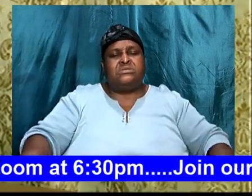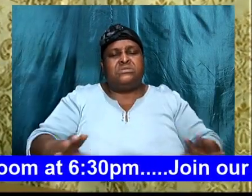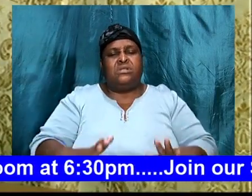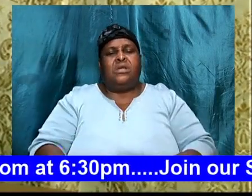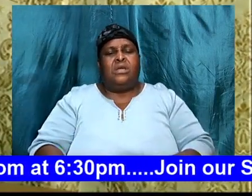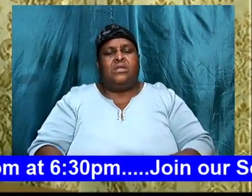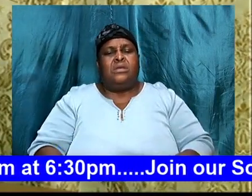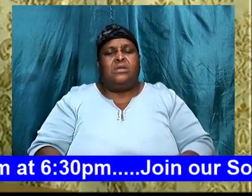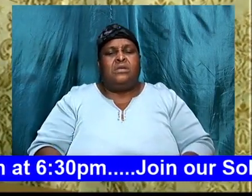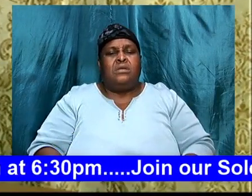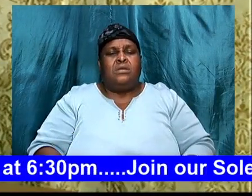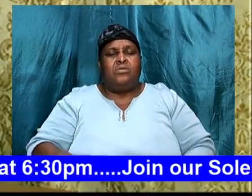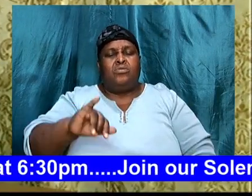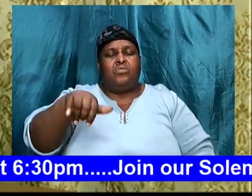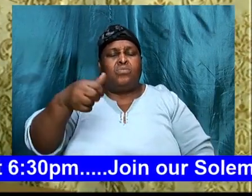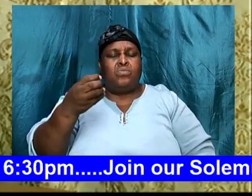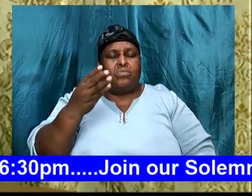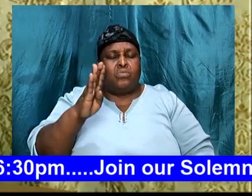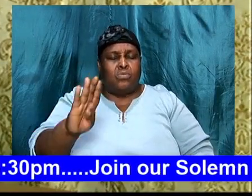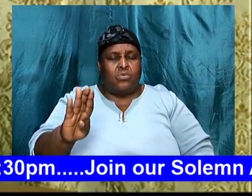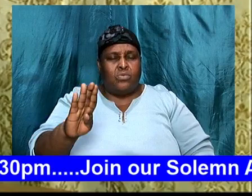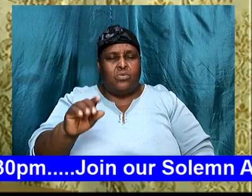in Job 10, and 14,